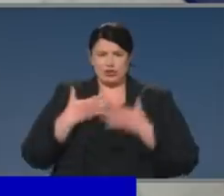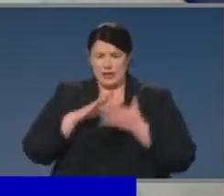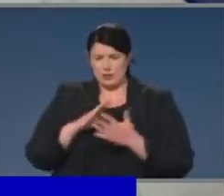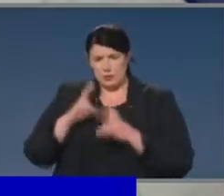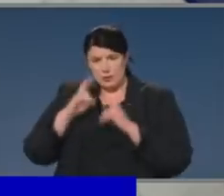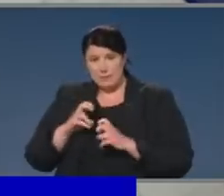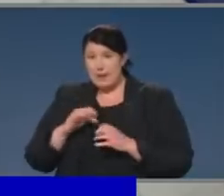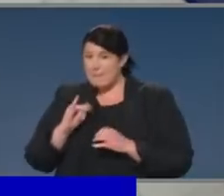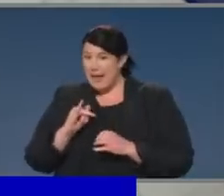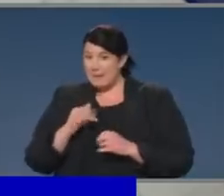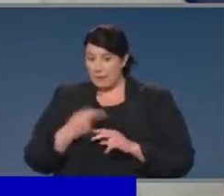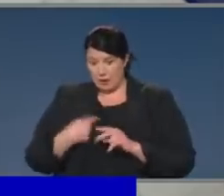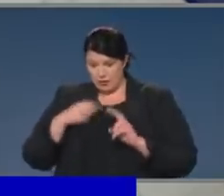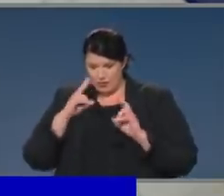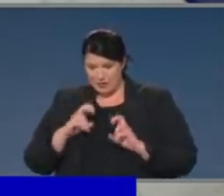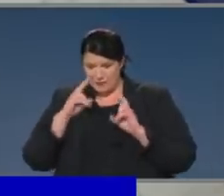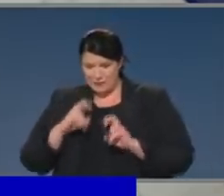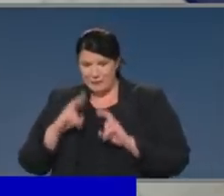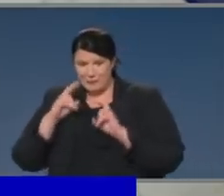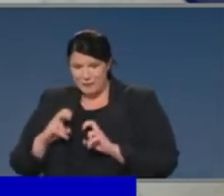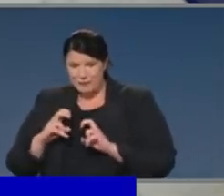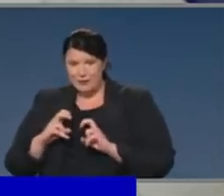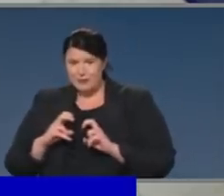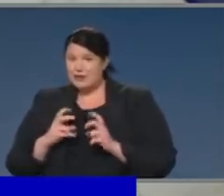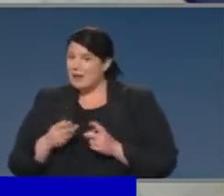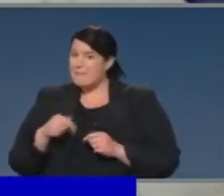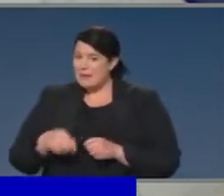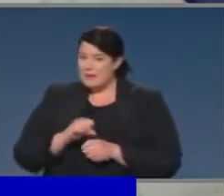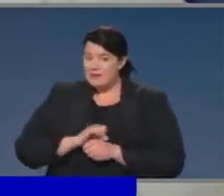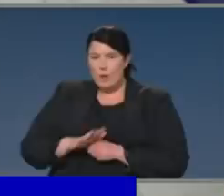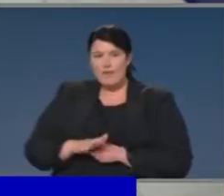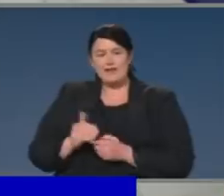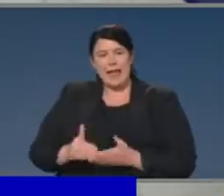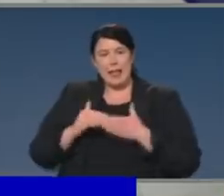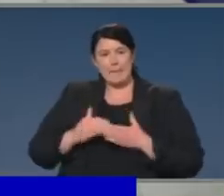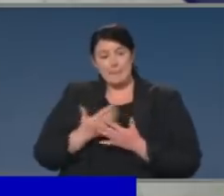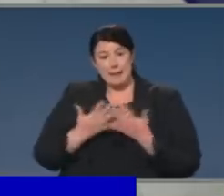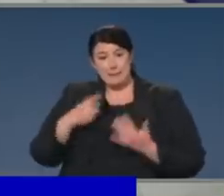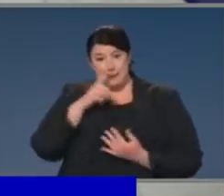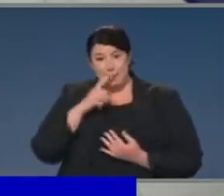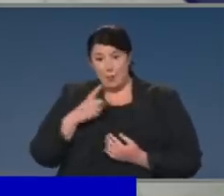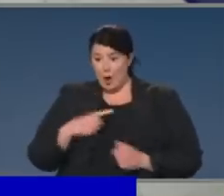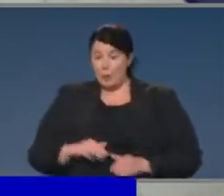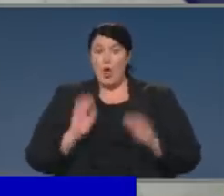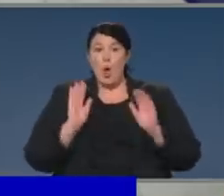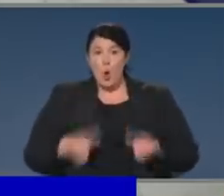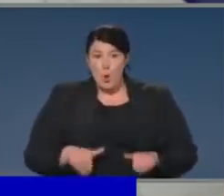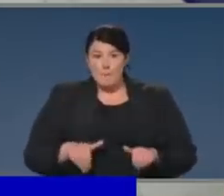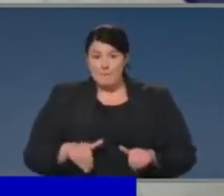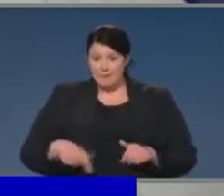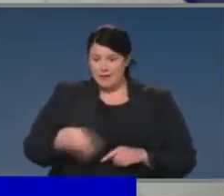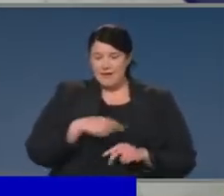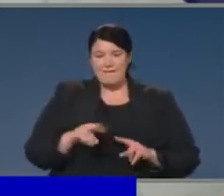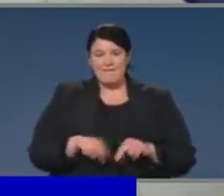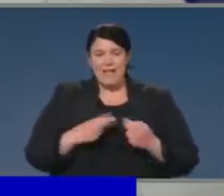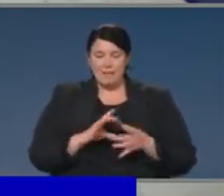silver lining. We have stopped. We have connected. We've been at home. We are in communication with people. We don't know the